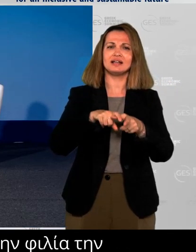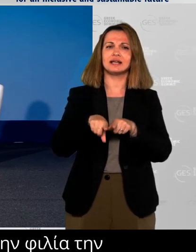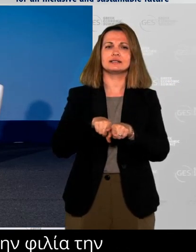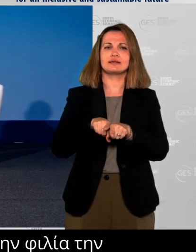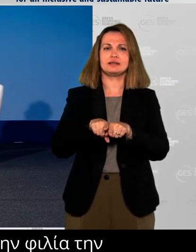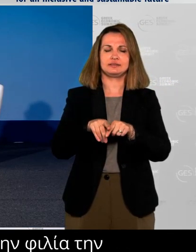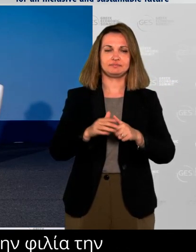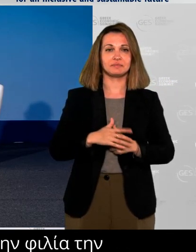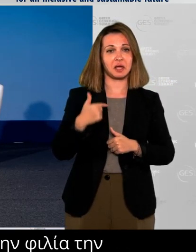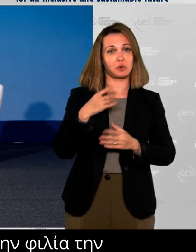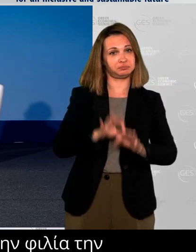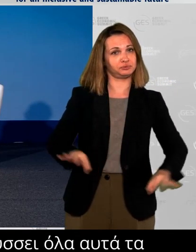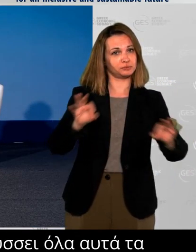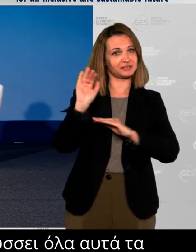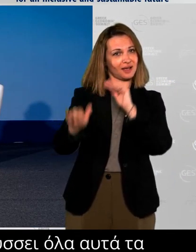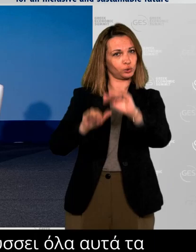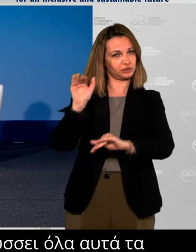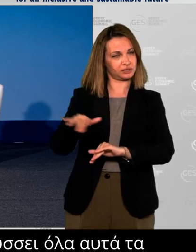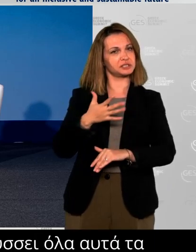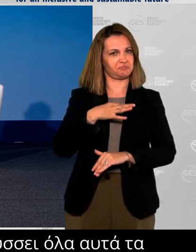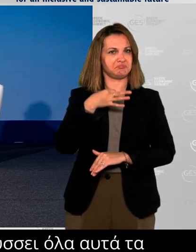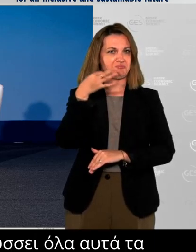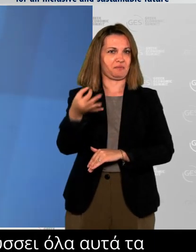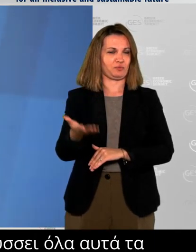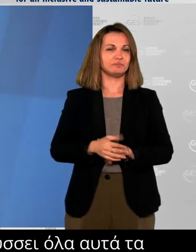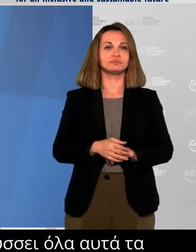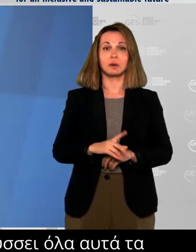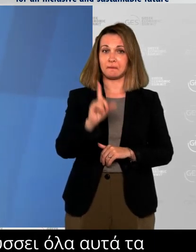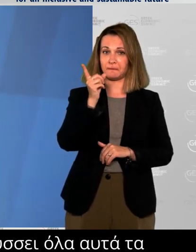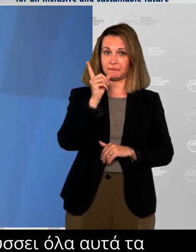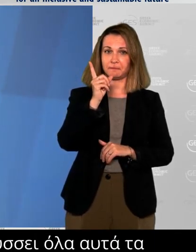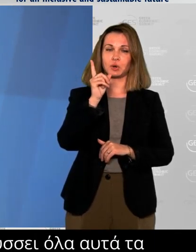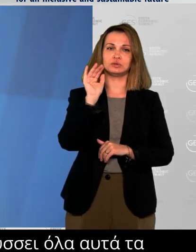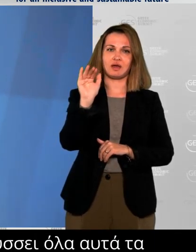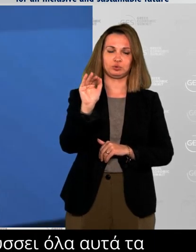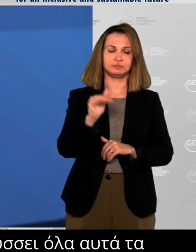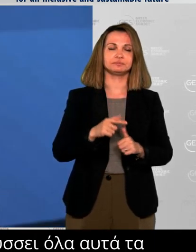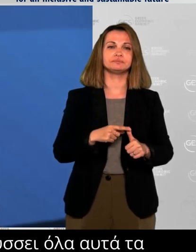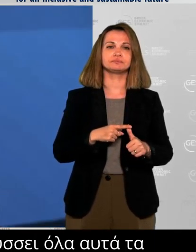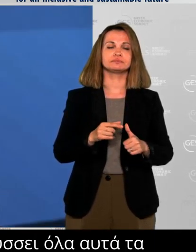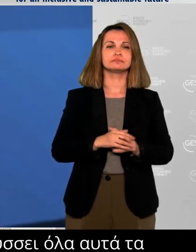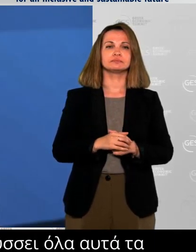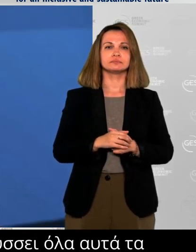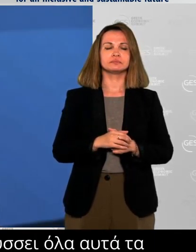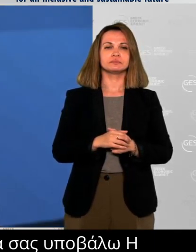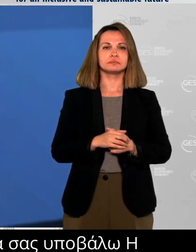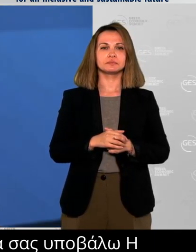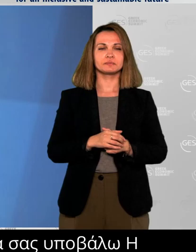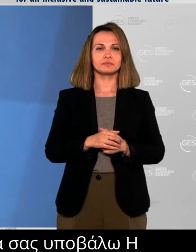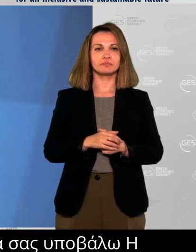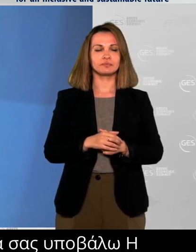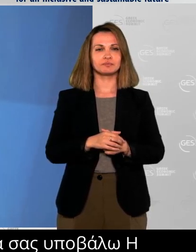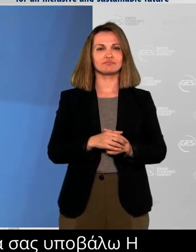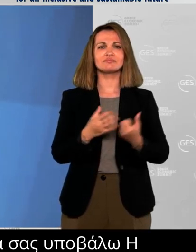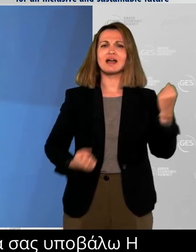few questions. And the first one is the structural enhancement of the bilateral ties across the